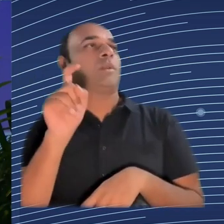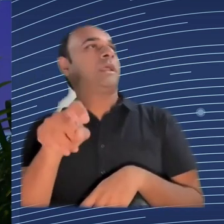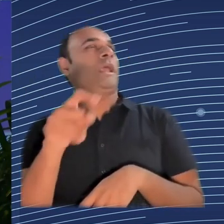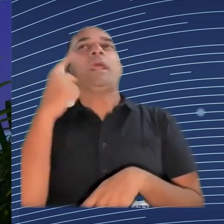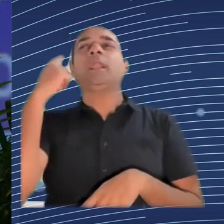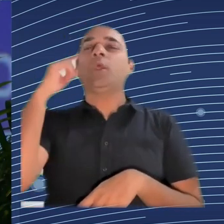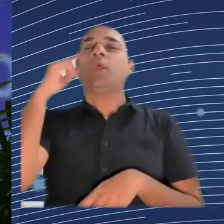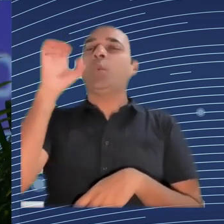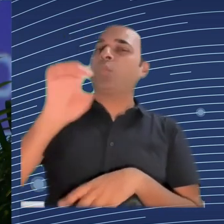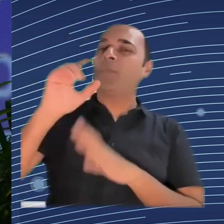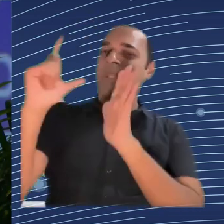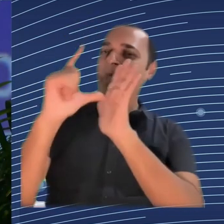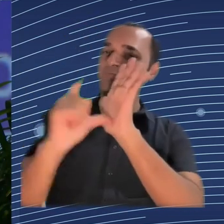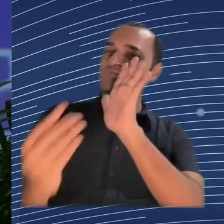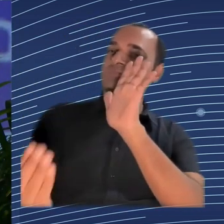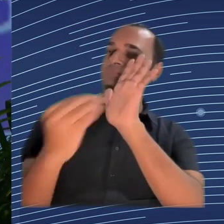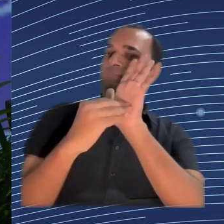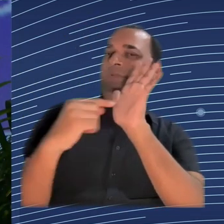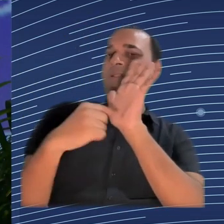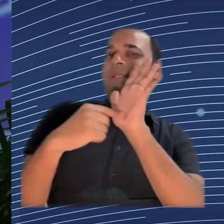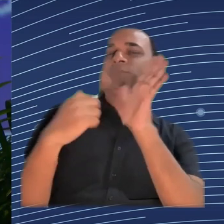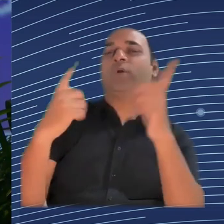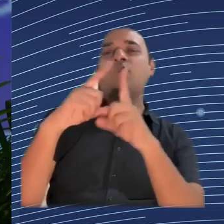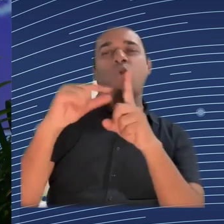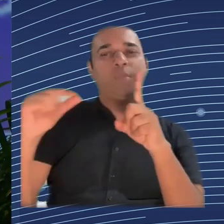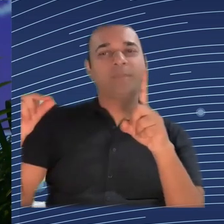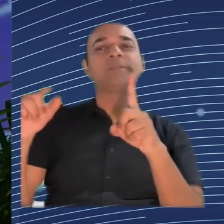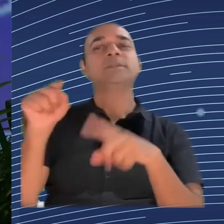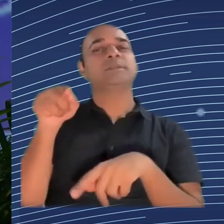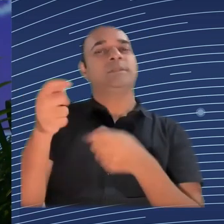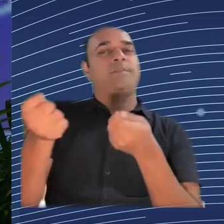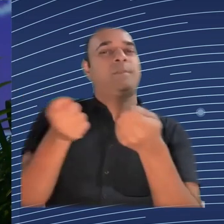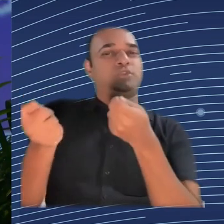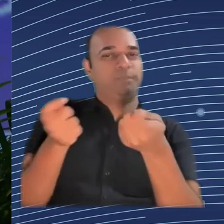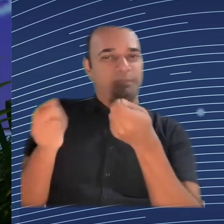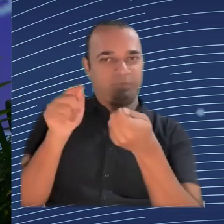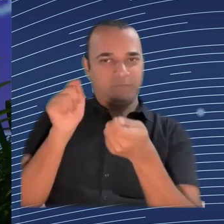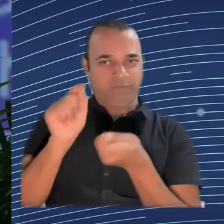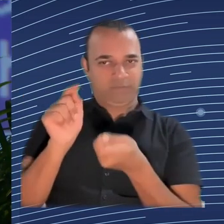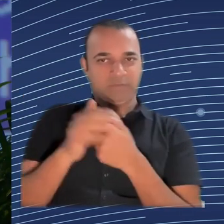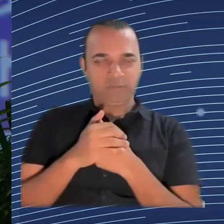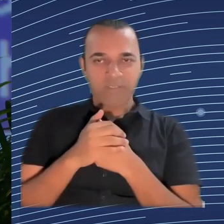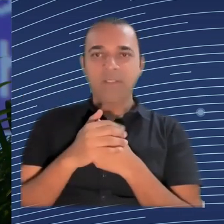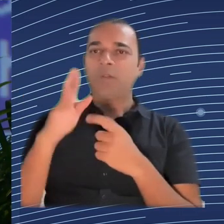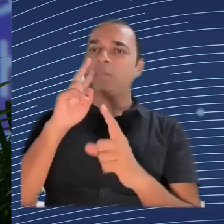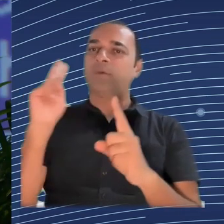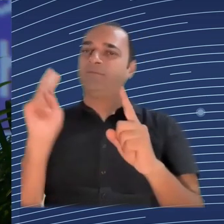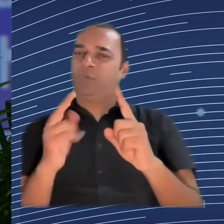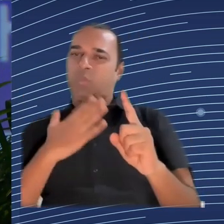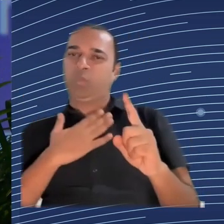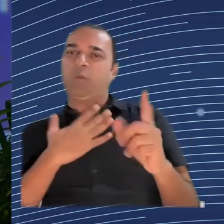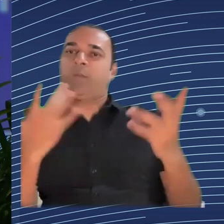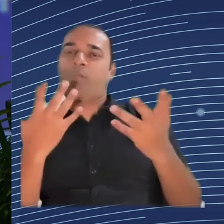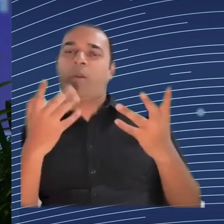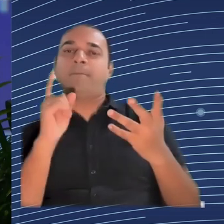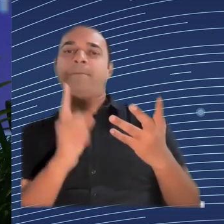a valid point to say that the companies, they have their trade secrets. They need a certain room for confidentiality because this is what makes them special compared